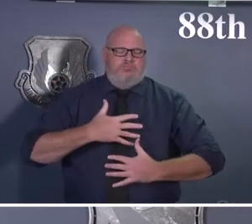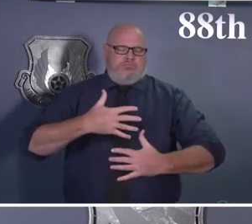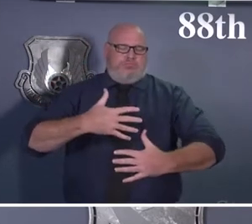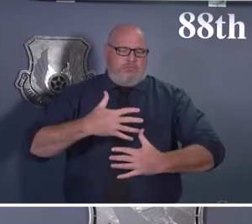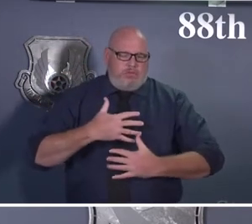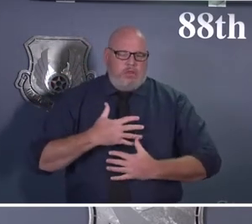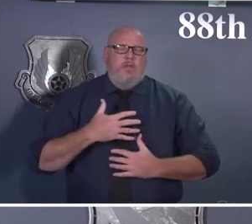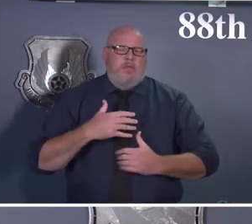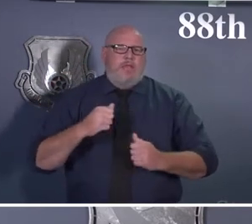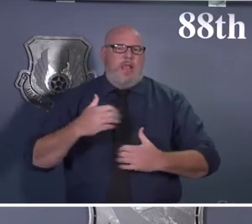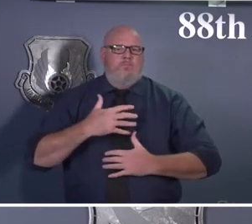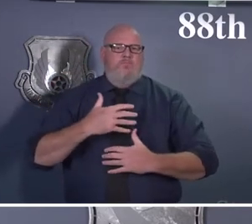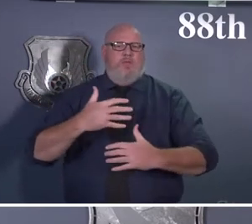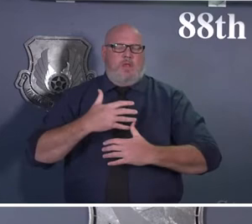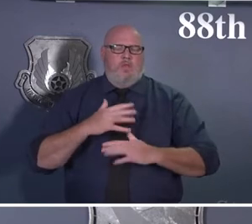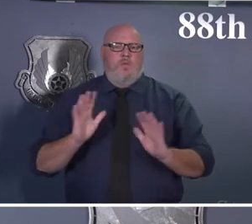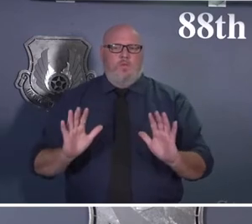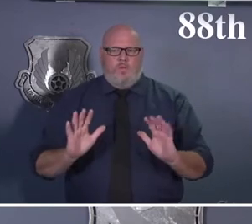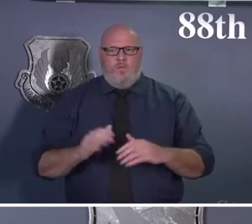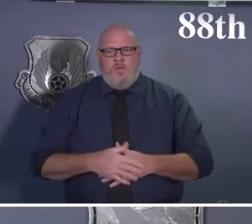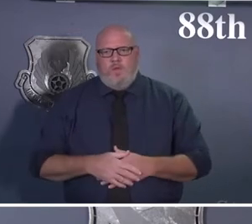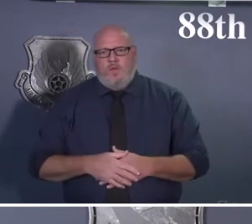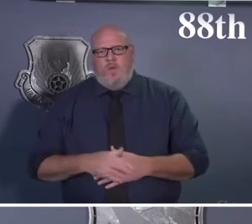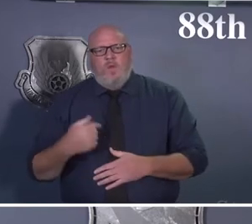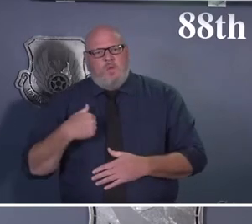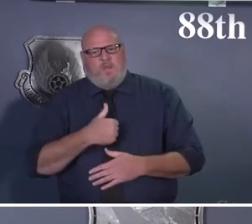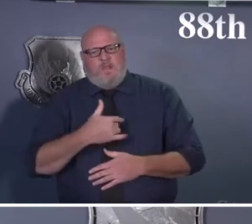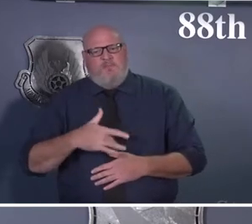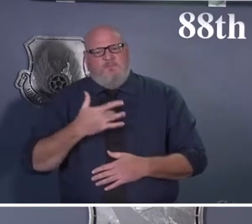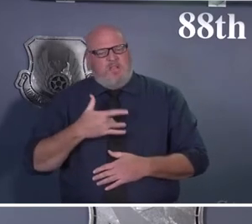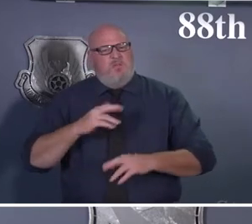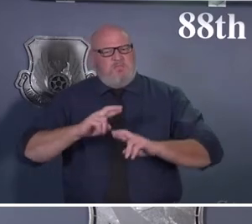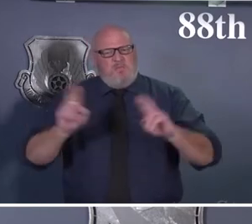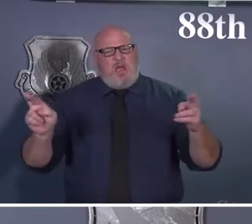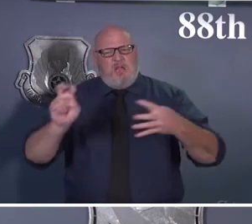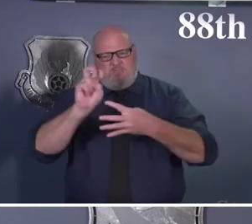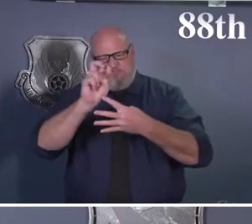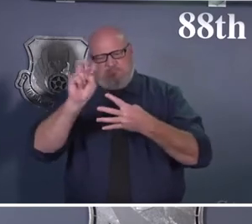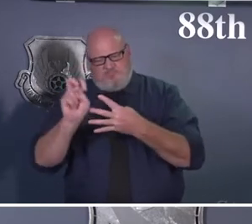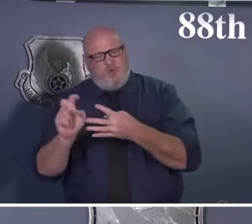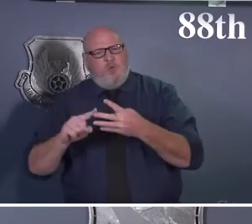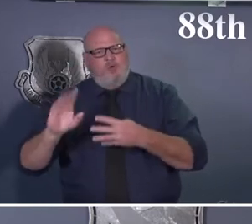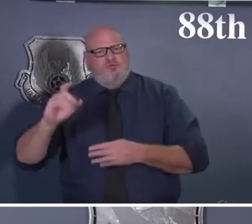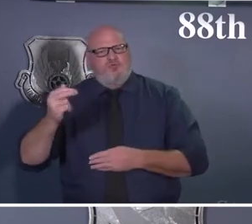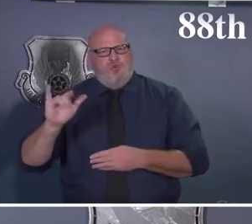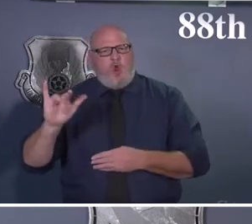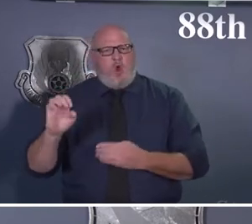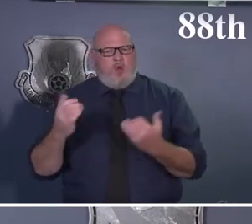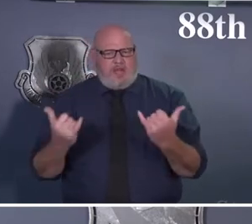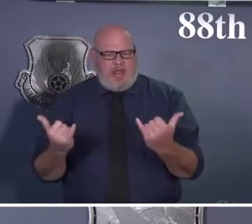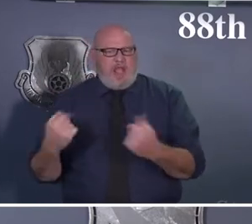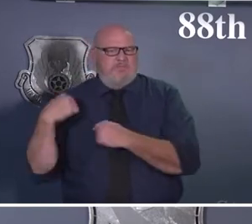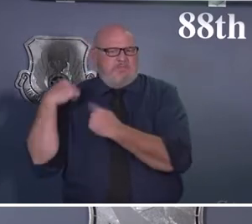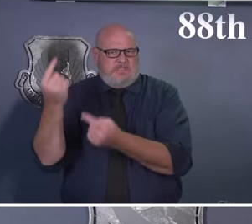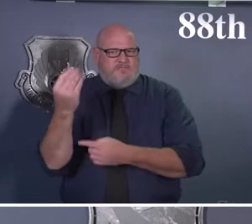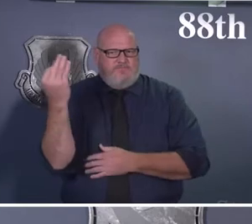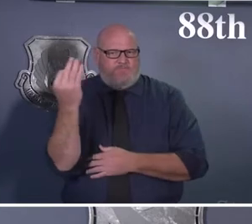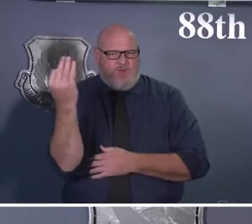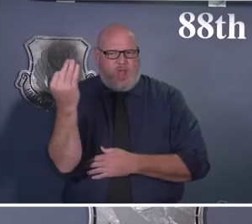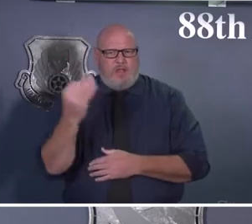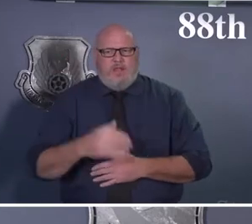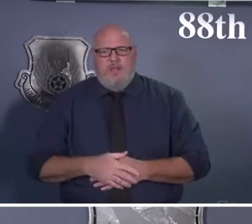transition to health protection condition, Charlie. And we continue to watch the numbers, those same four parameters, COVID incidence rate,